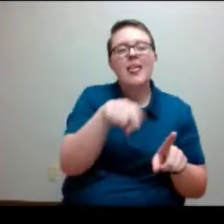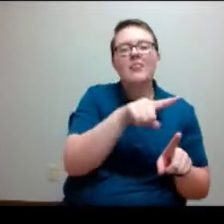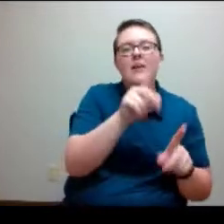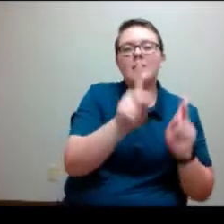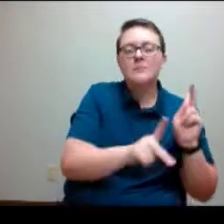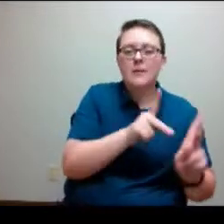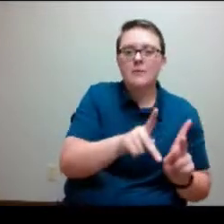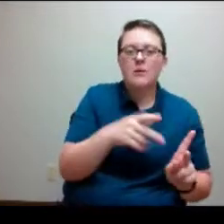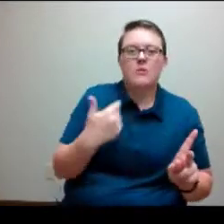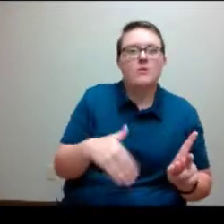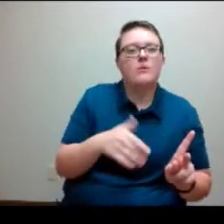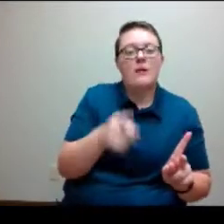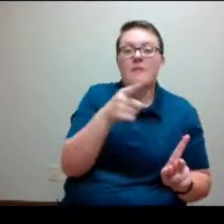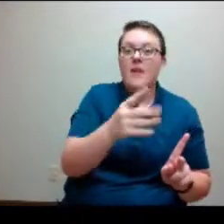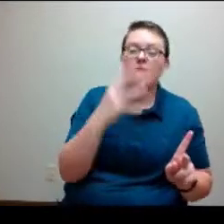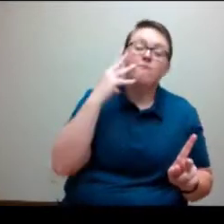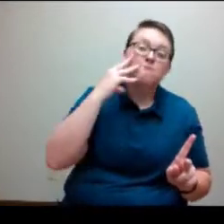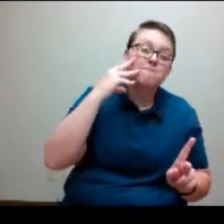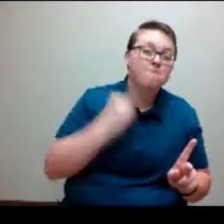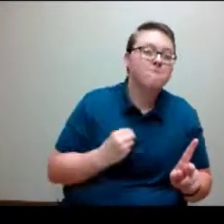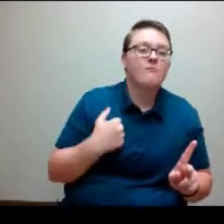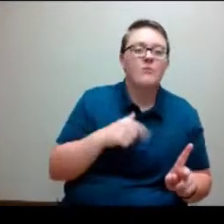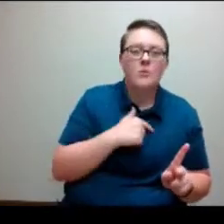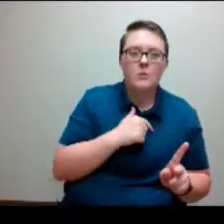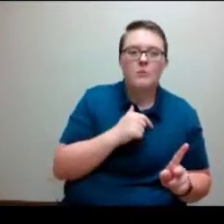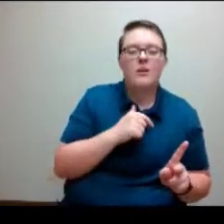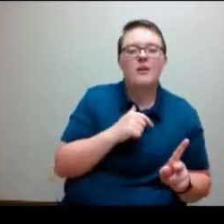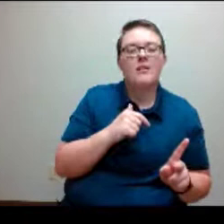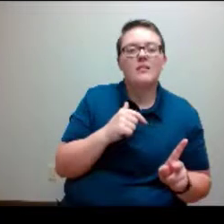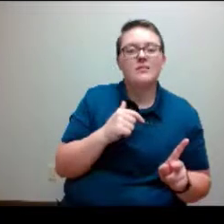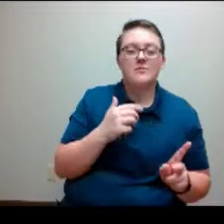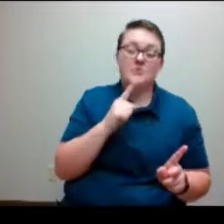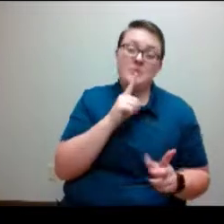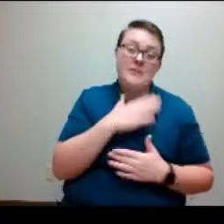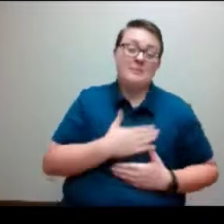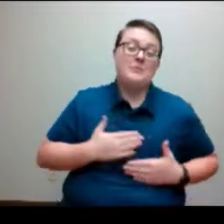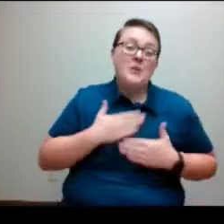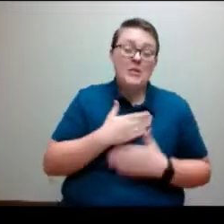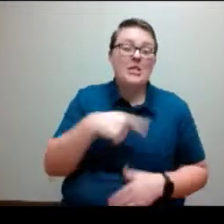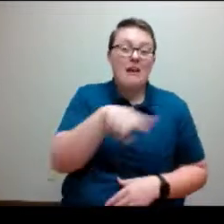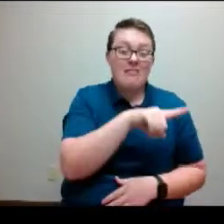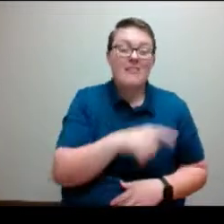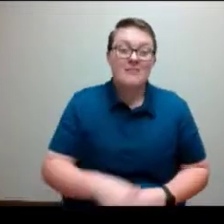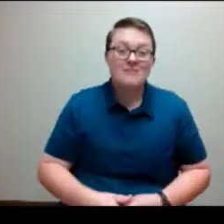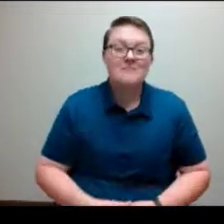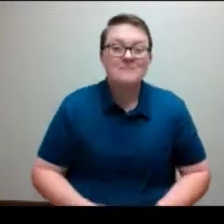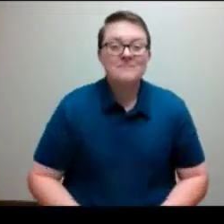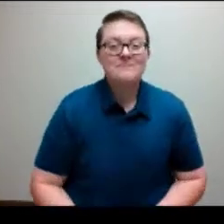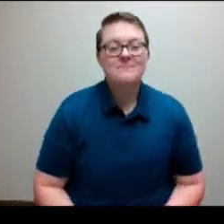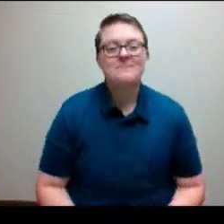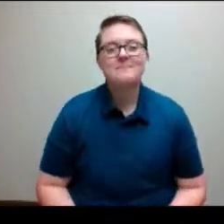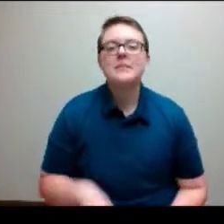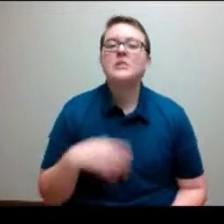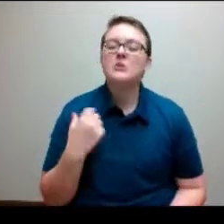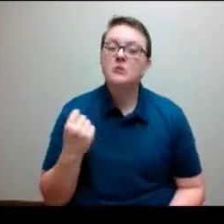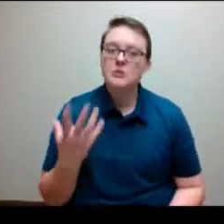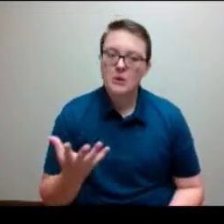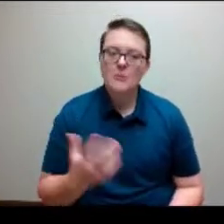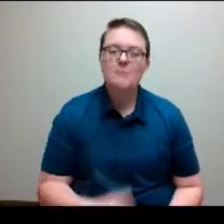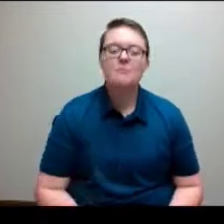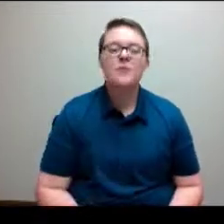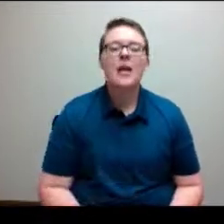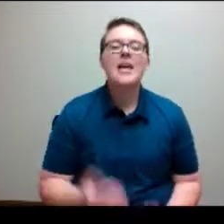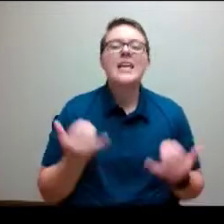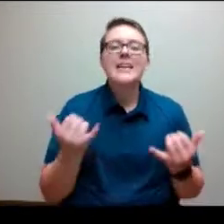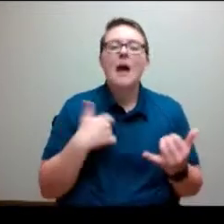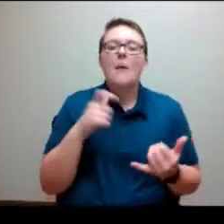are absolutely all in this together and we appreciate them very much. So with that said, I need to make a few